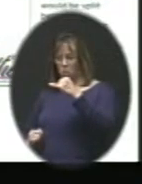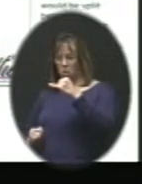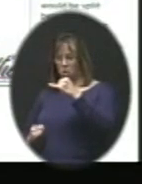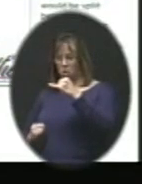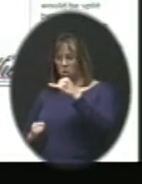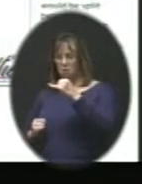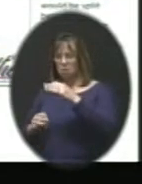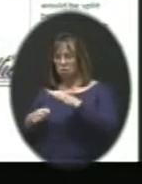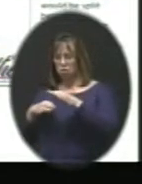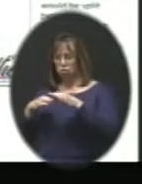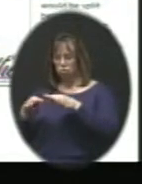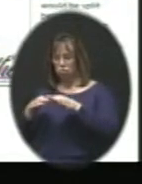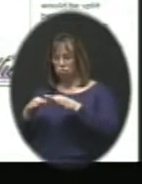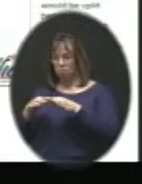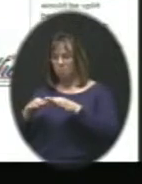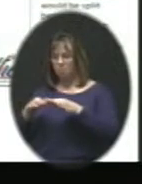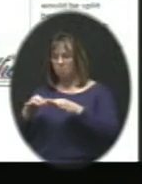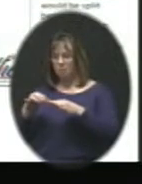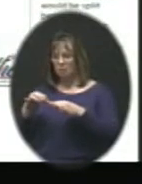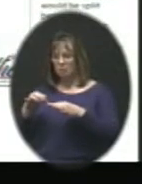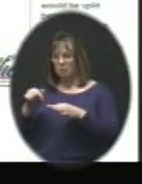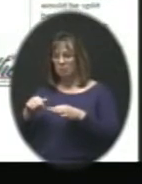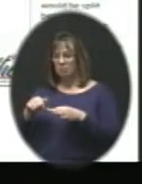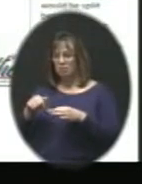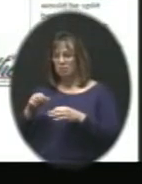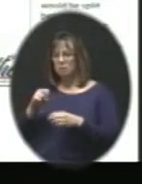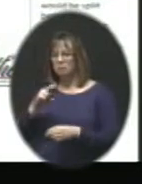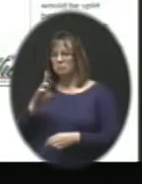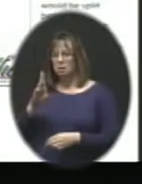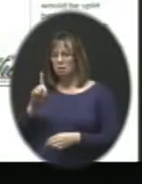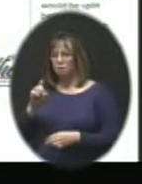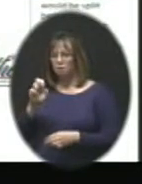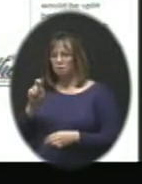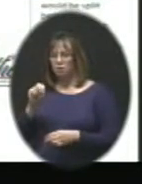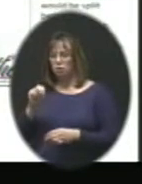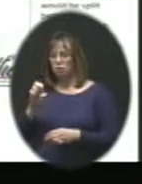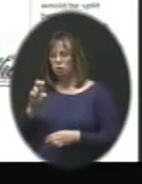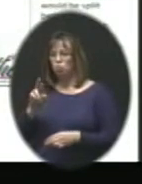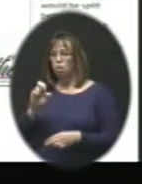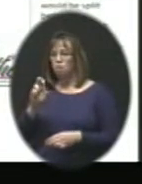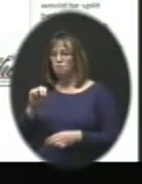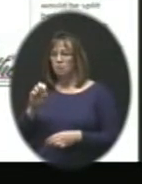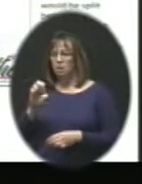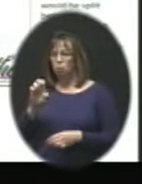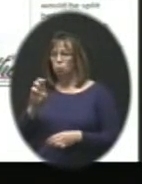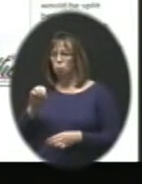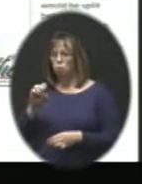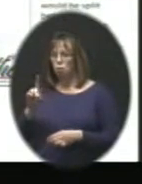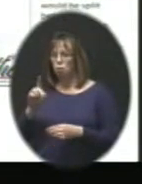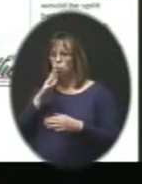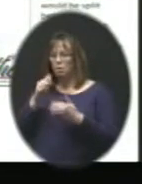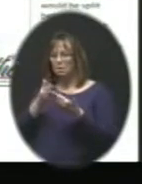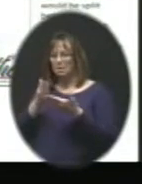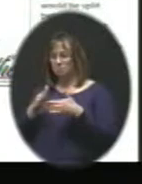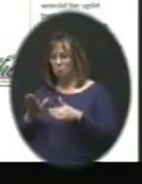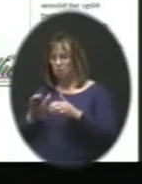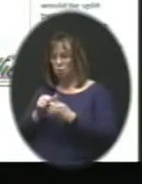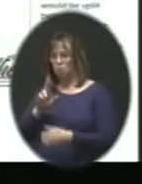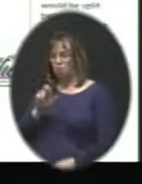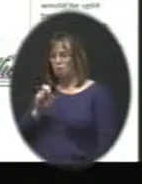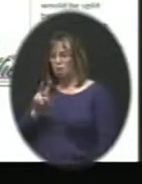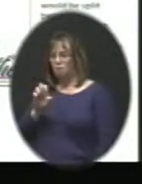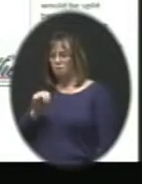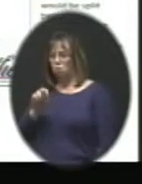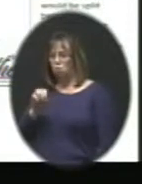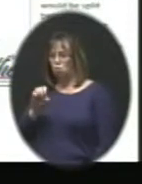the description off to the side. The subdivisions of Ravenwood Place, Cedar Brook, Hunters Creek would be split between Ravenwood and